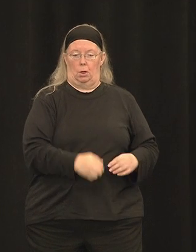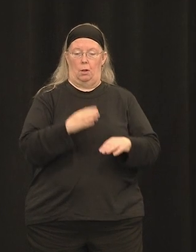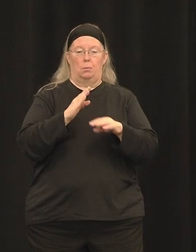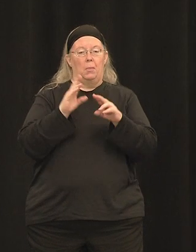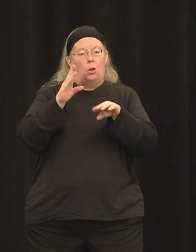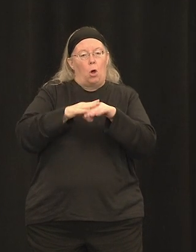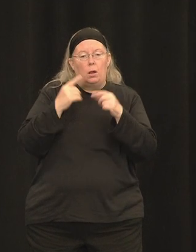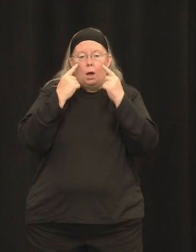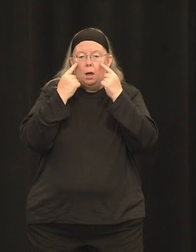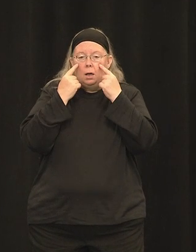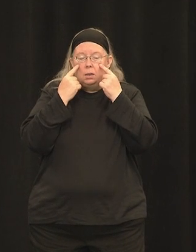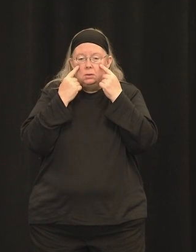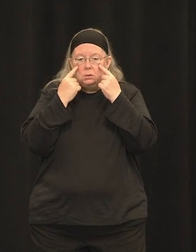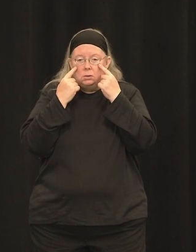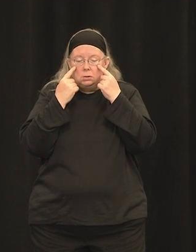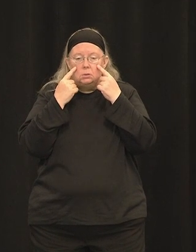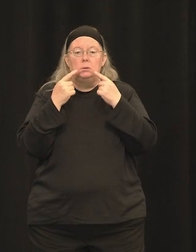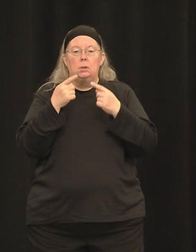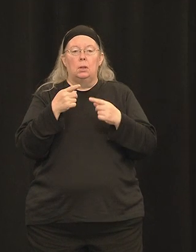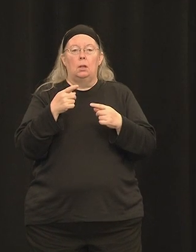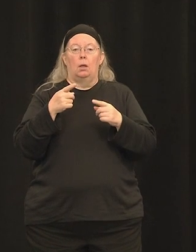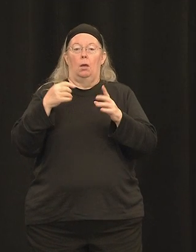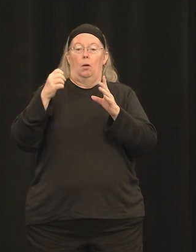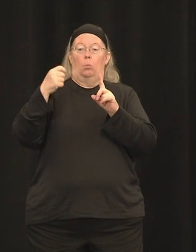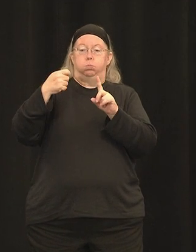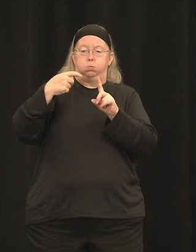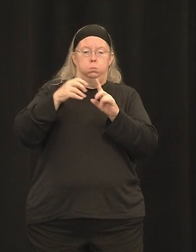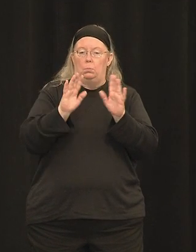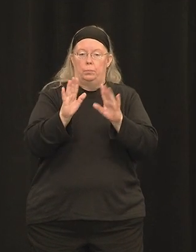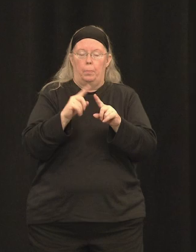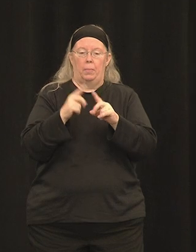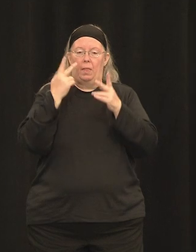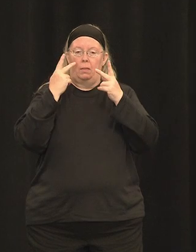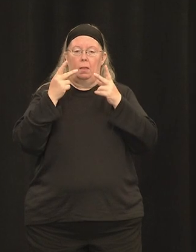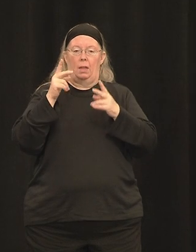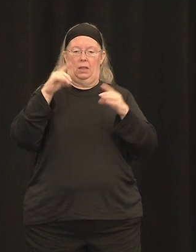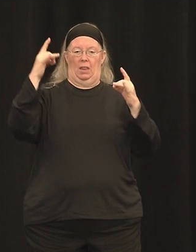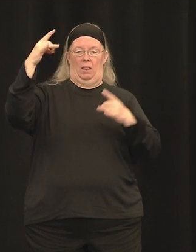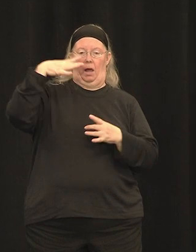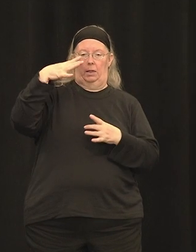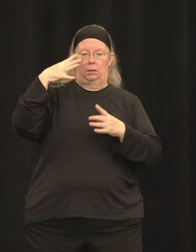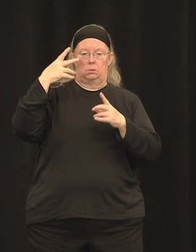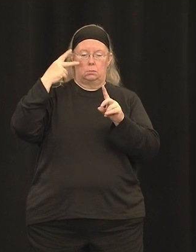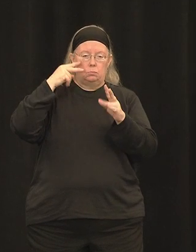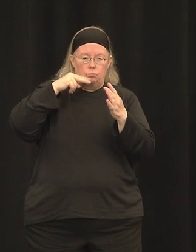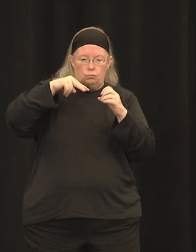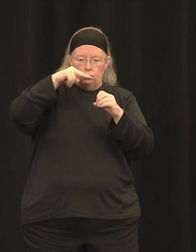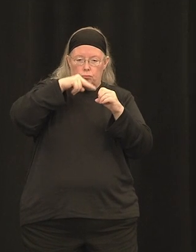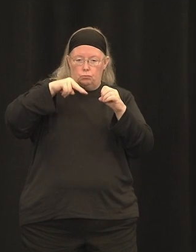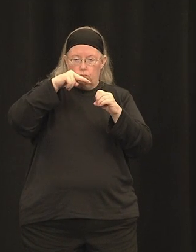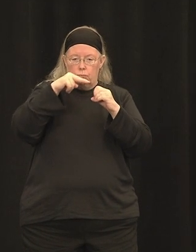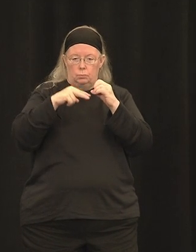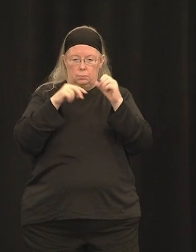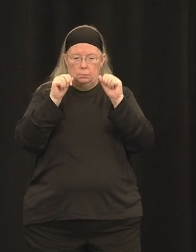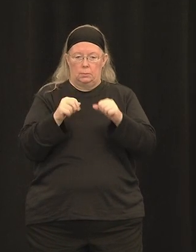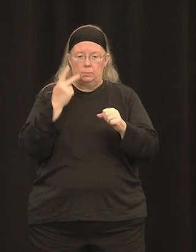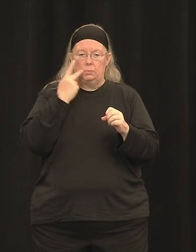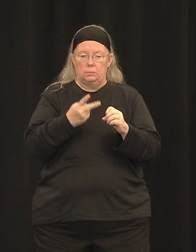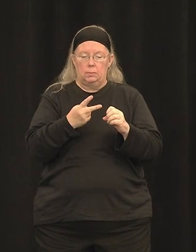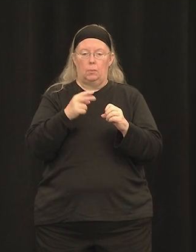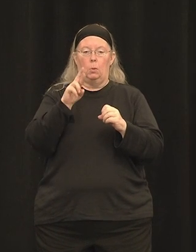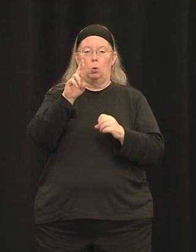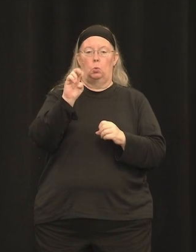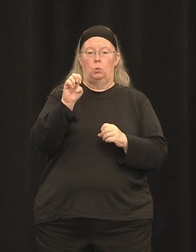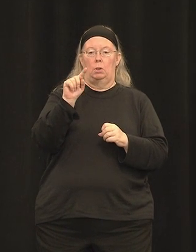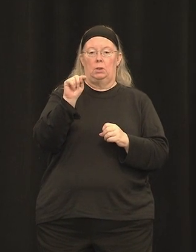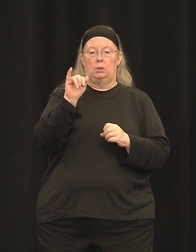is to look at the retinal structure in patients over time and to follow the progression of the disease. So